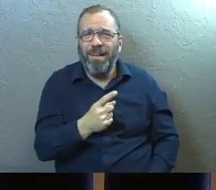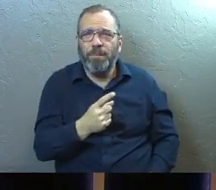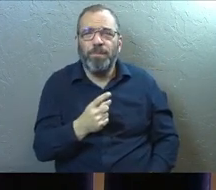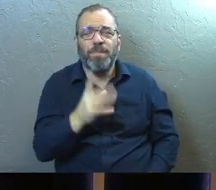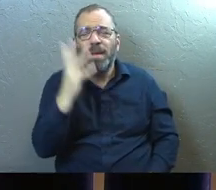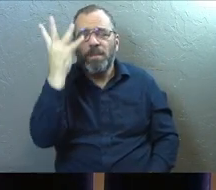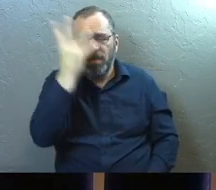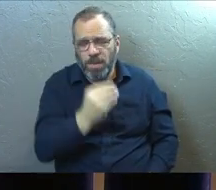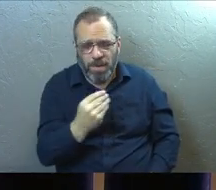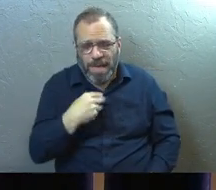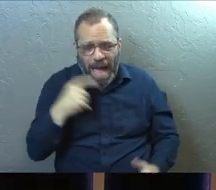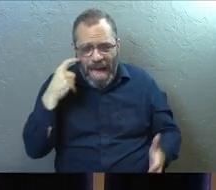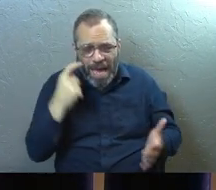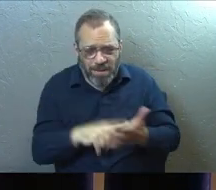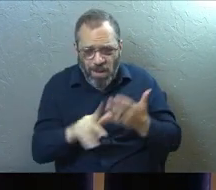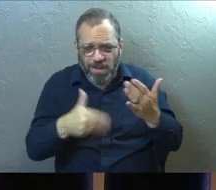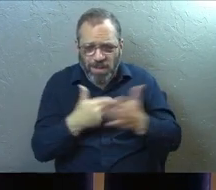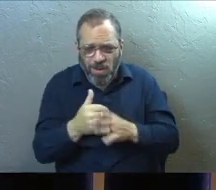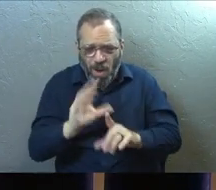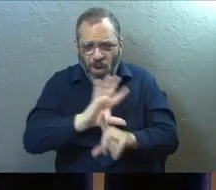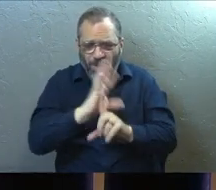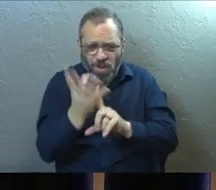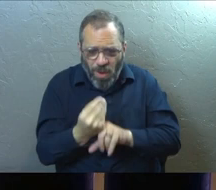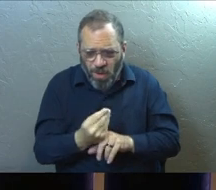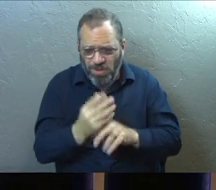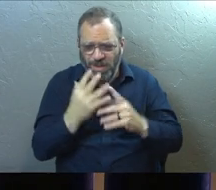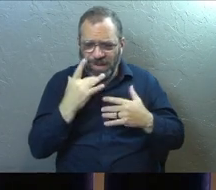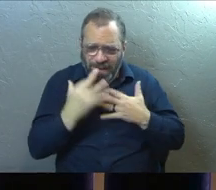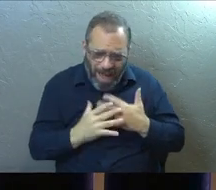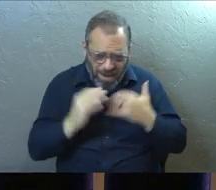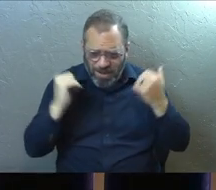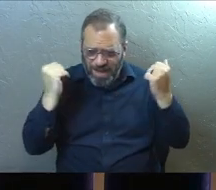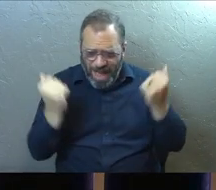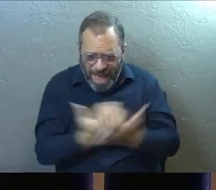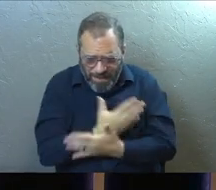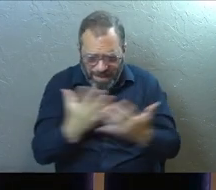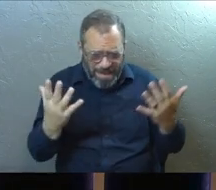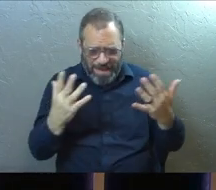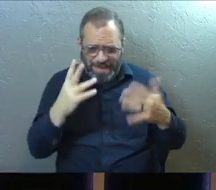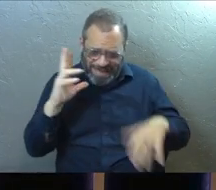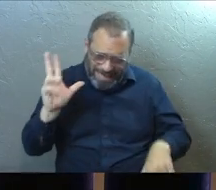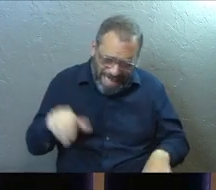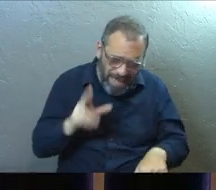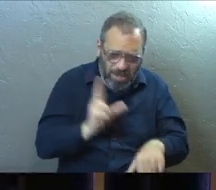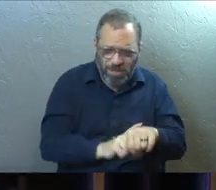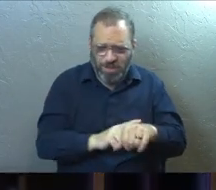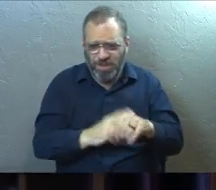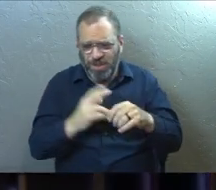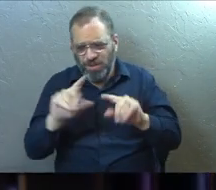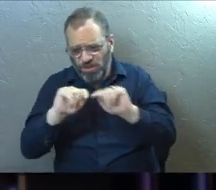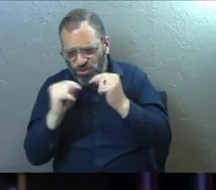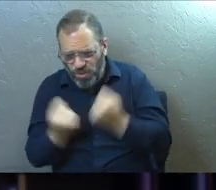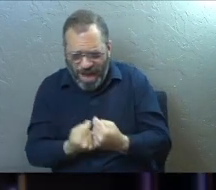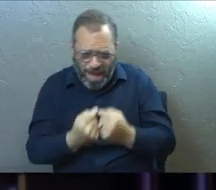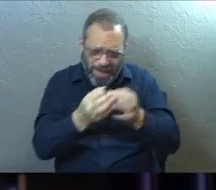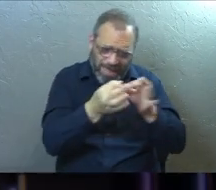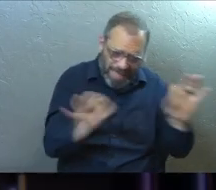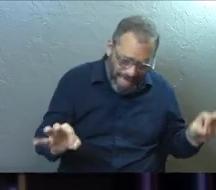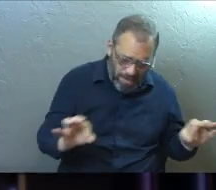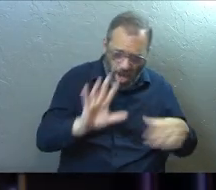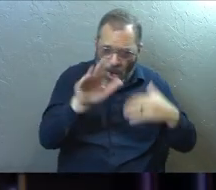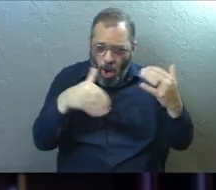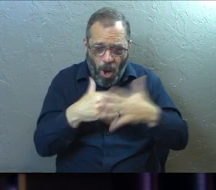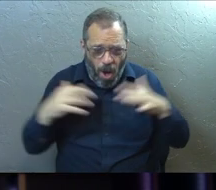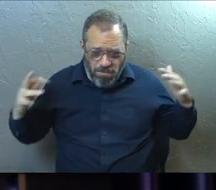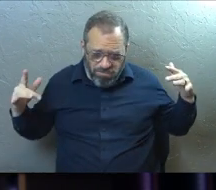His beauty that I see in all the cultures and the colors of every single nation and tribe and tongue that will